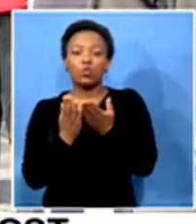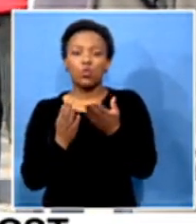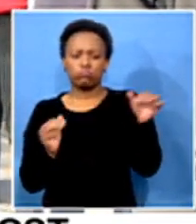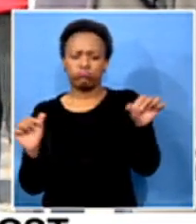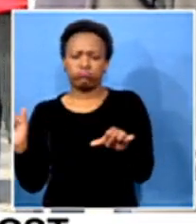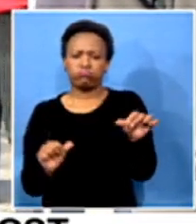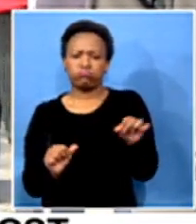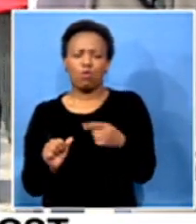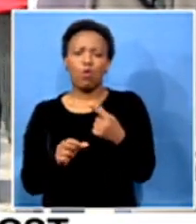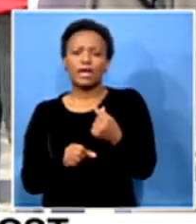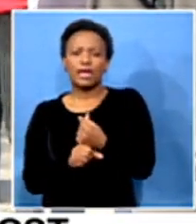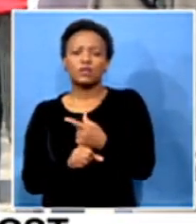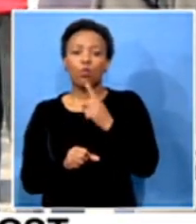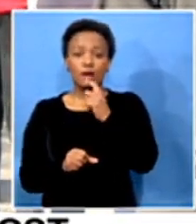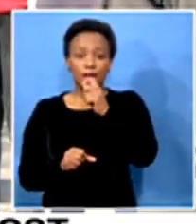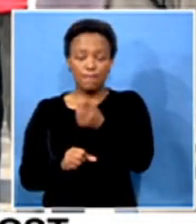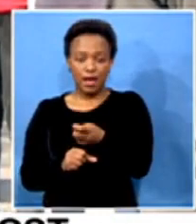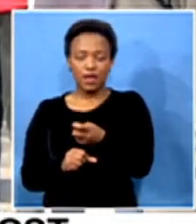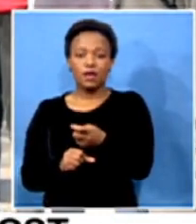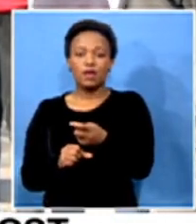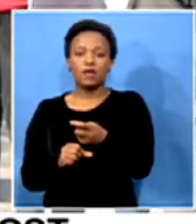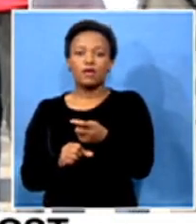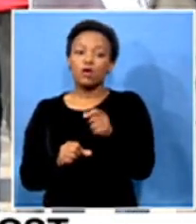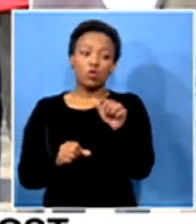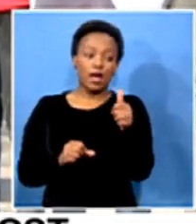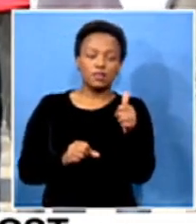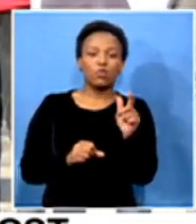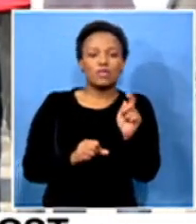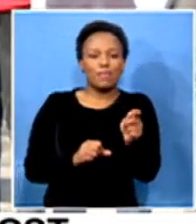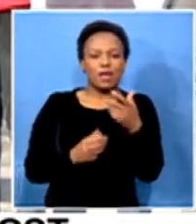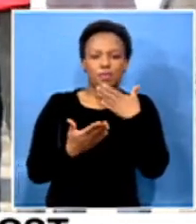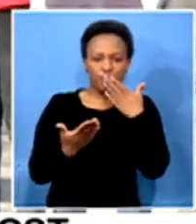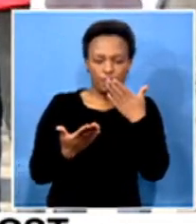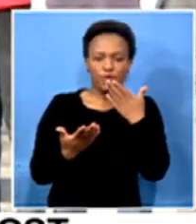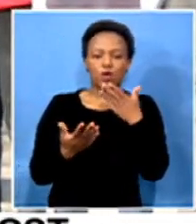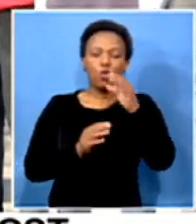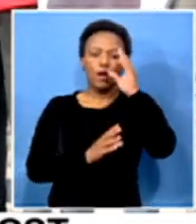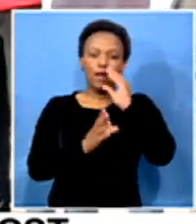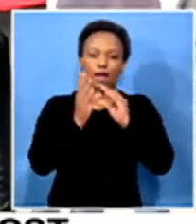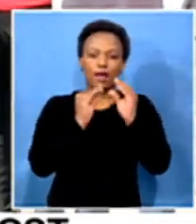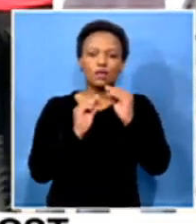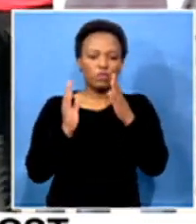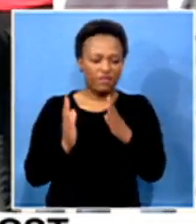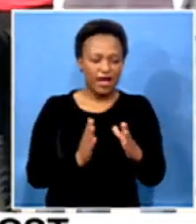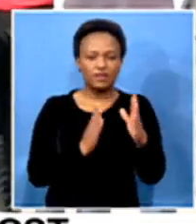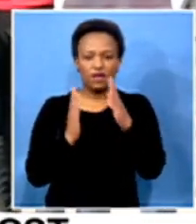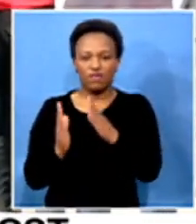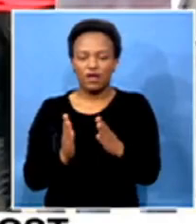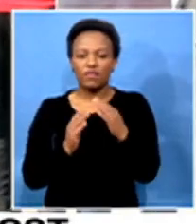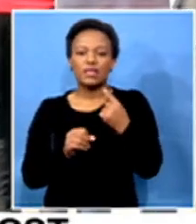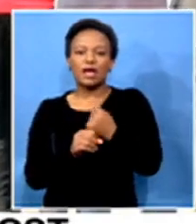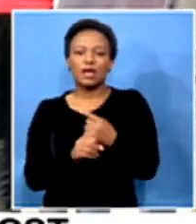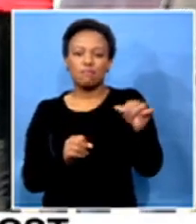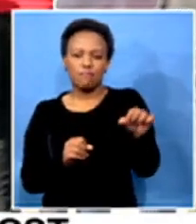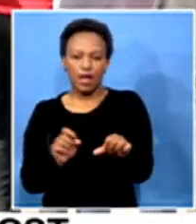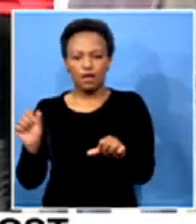a fee-paying school. So unlike the non-fee-paying schools where learners will be faced in gradually, the various grades will be faced